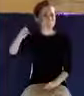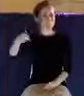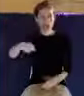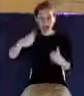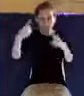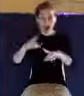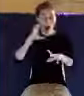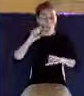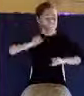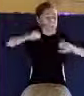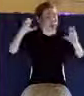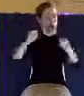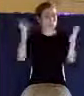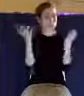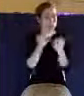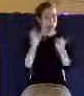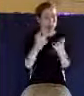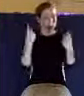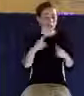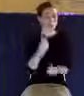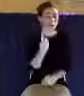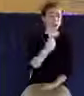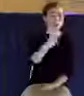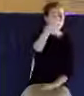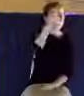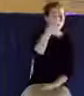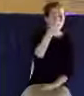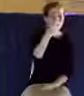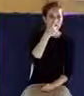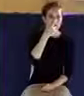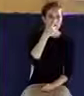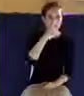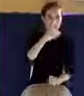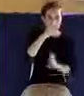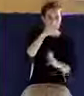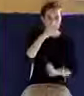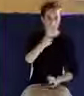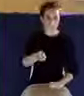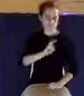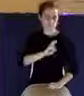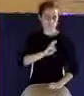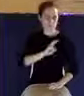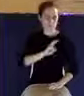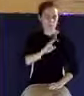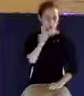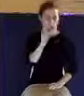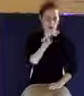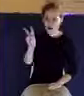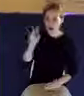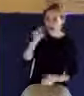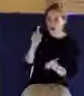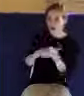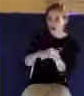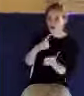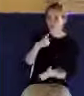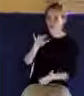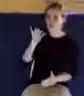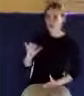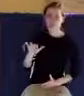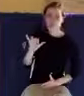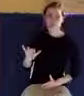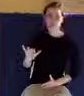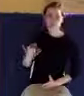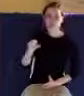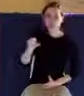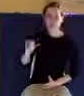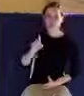centurion standing at the foot of the cross said what? Truly this was the Son of God. Truly this was